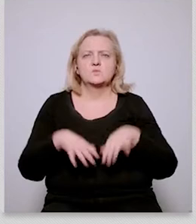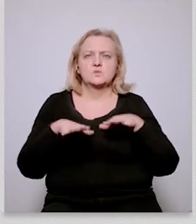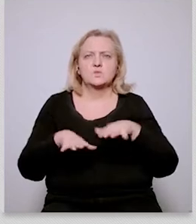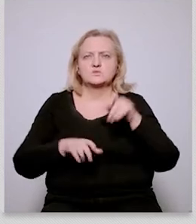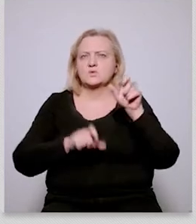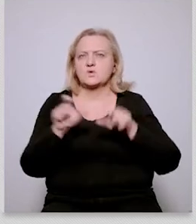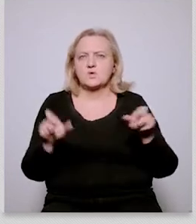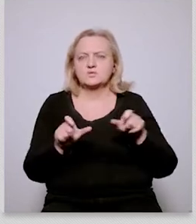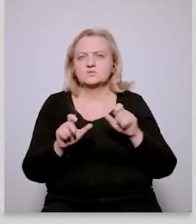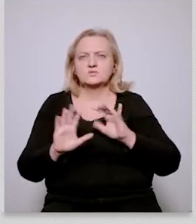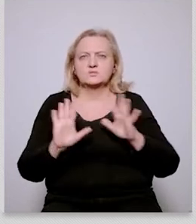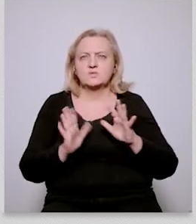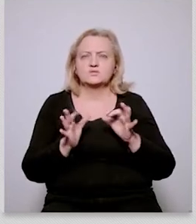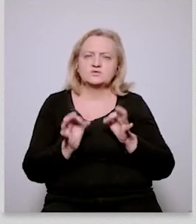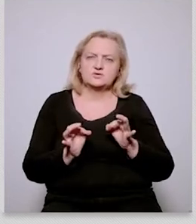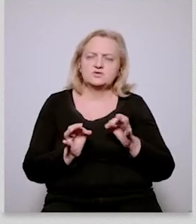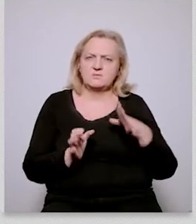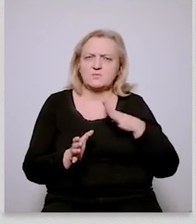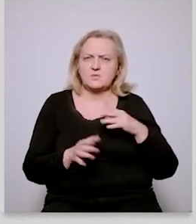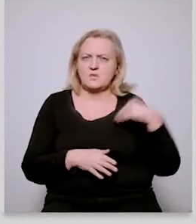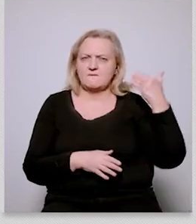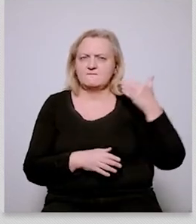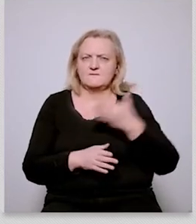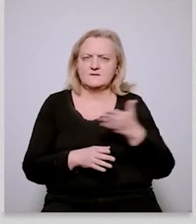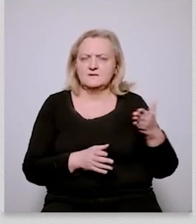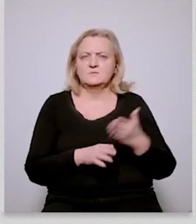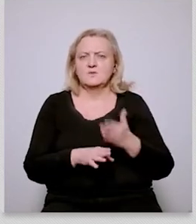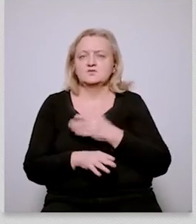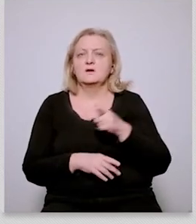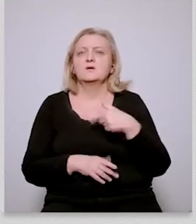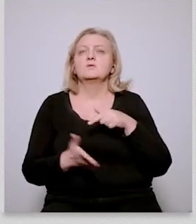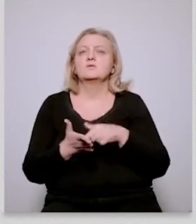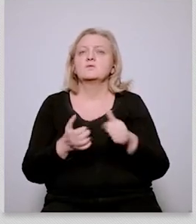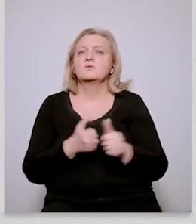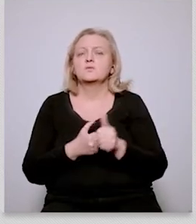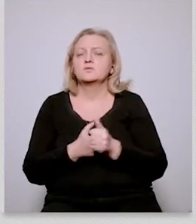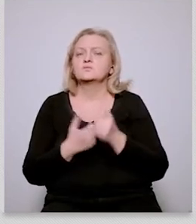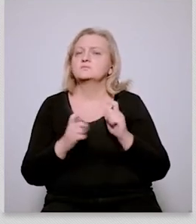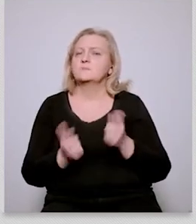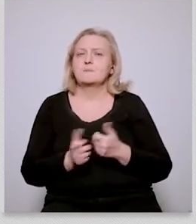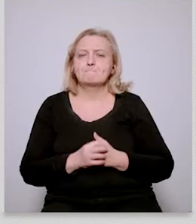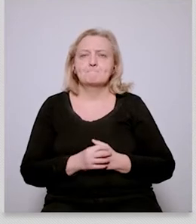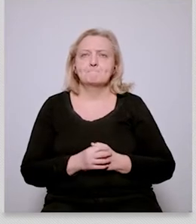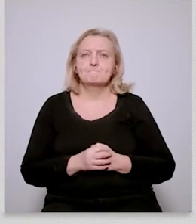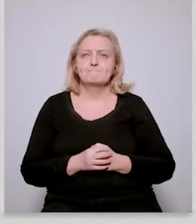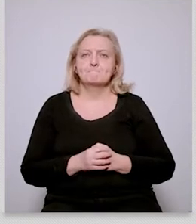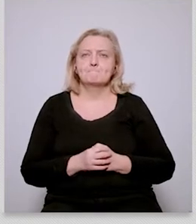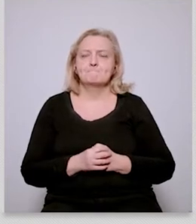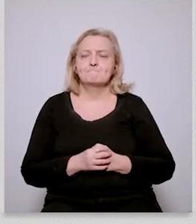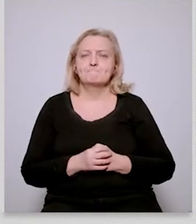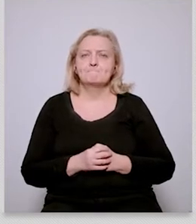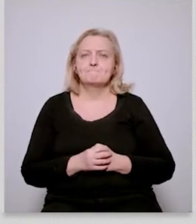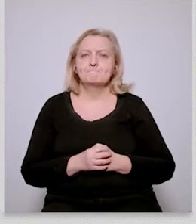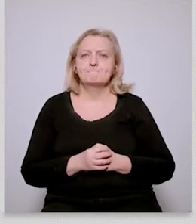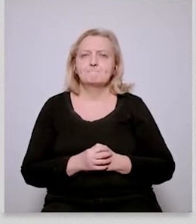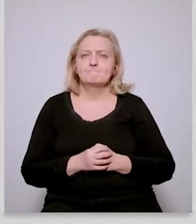juxtaposition of both a demand for intergenerational justice right